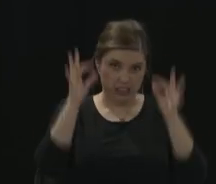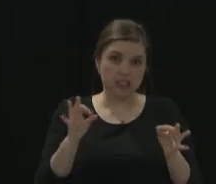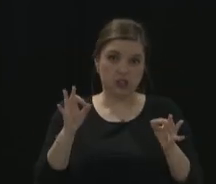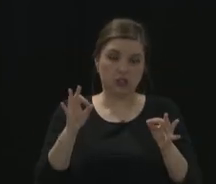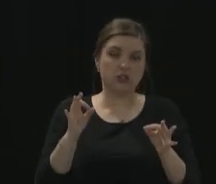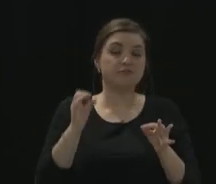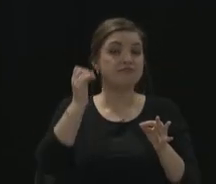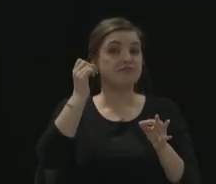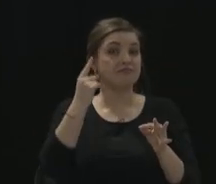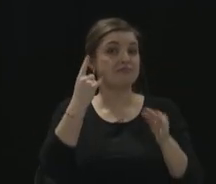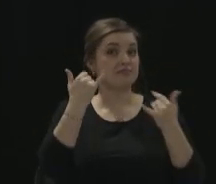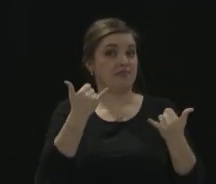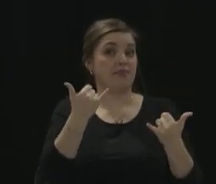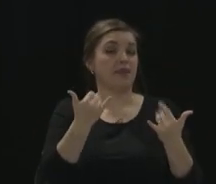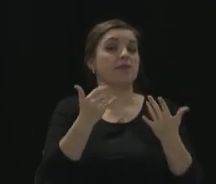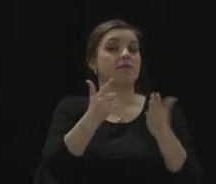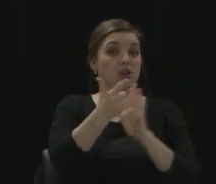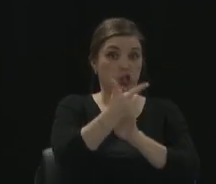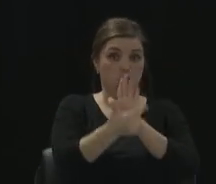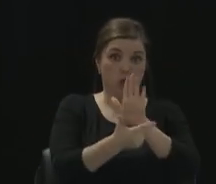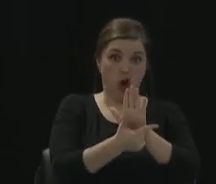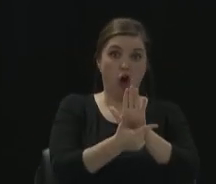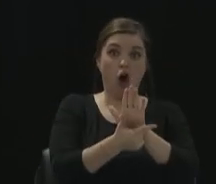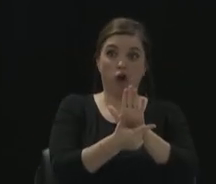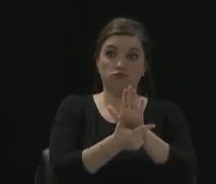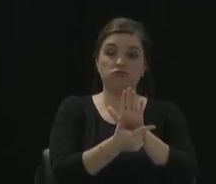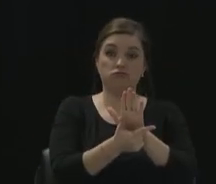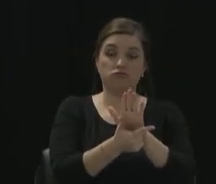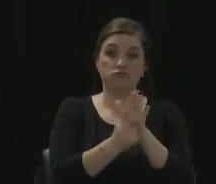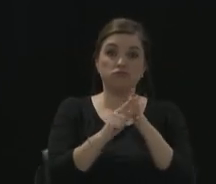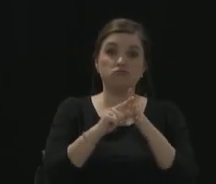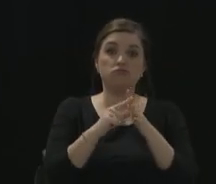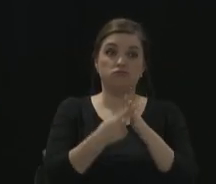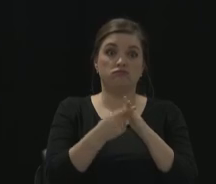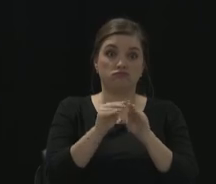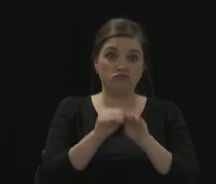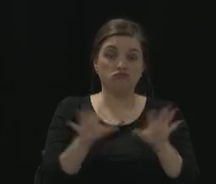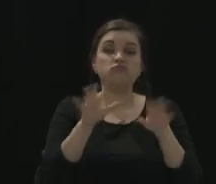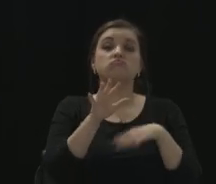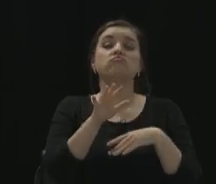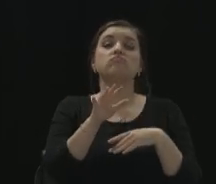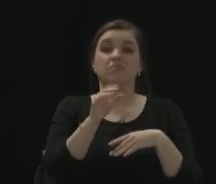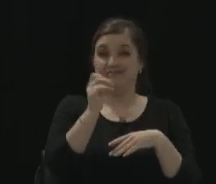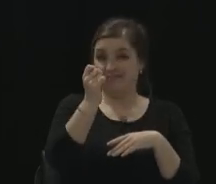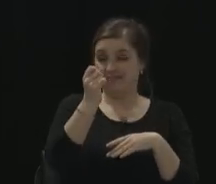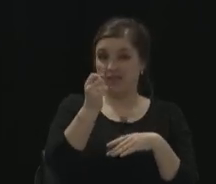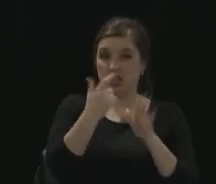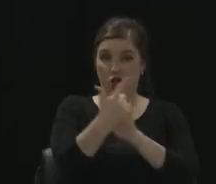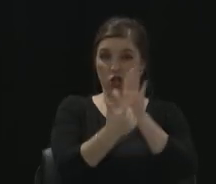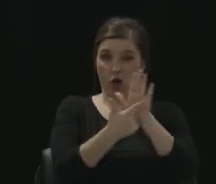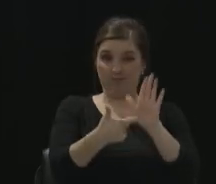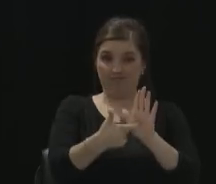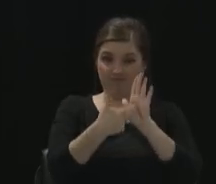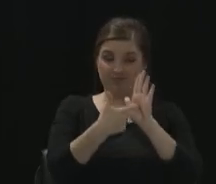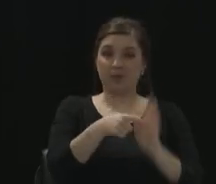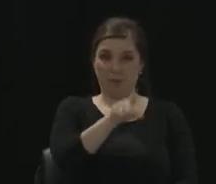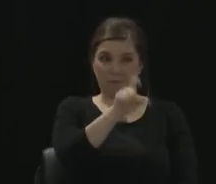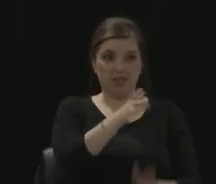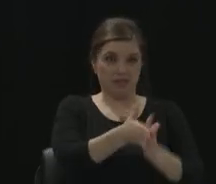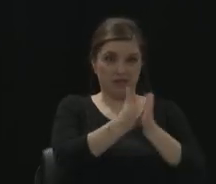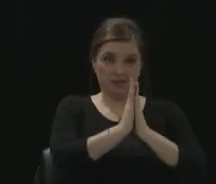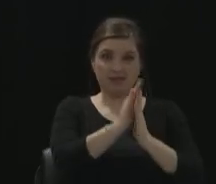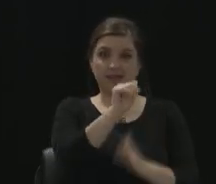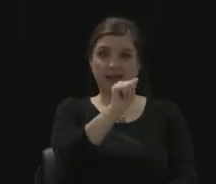law is now implemented, you have to make the request for the absentee ballot